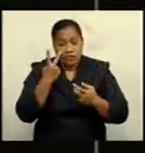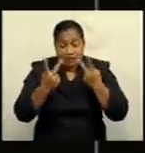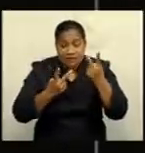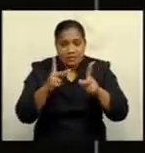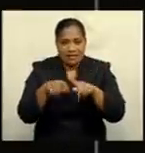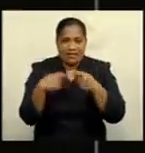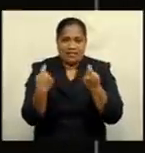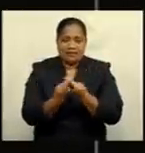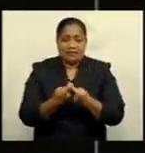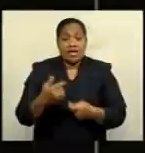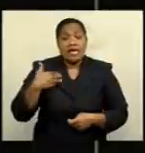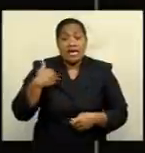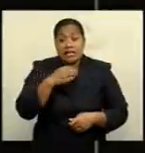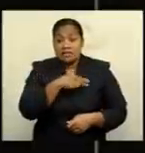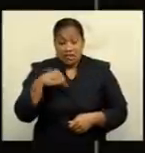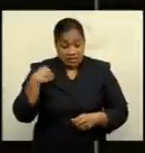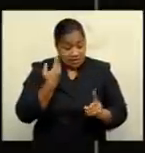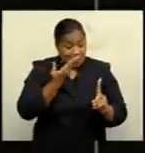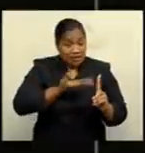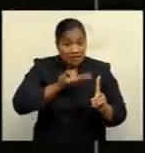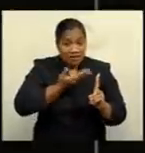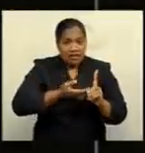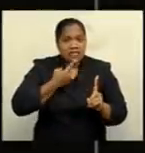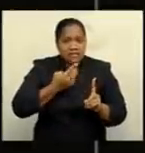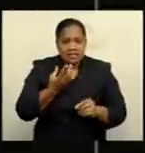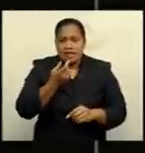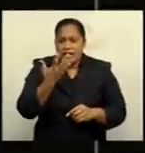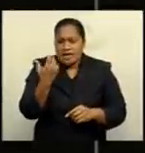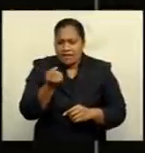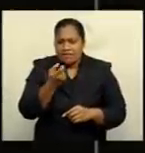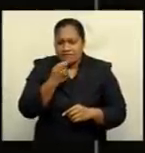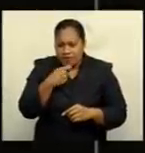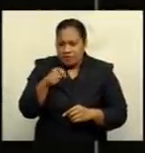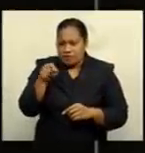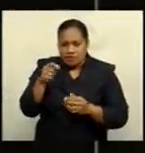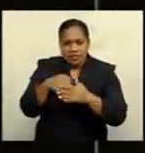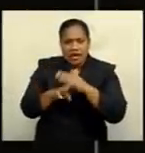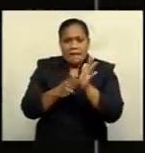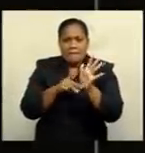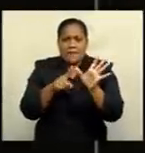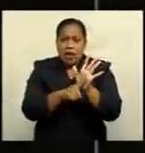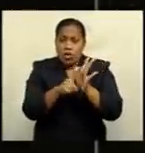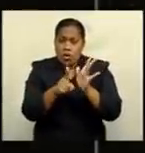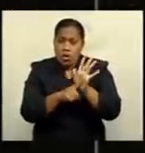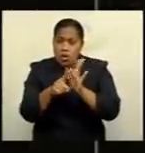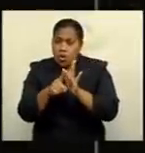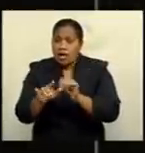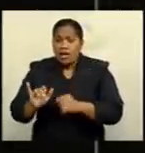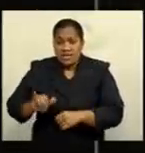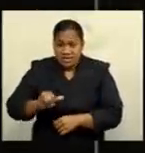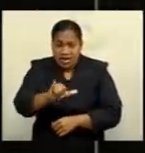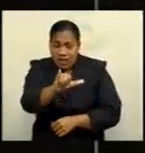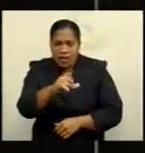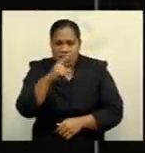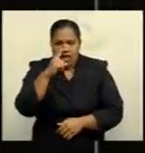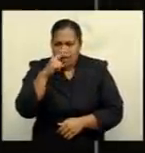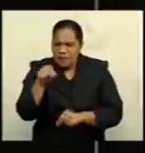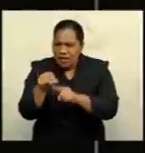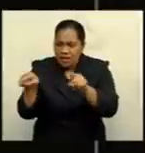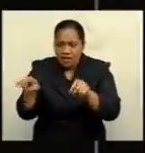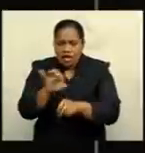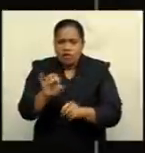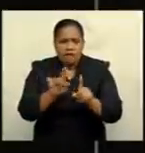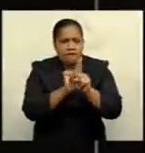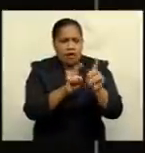Ifiremi Wangainabete says they've had a few incidents in Malolo and Yasawa where villages are not complying with directives. Kelly Wadala